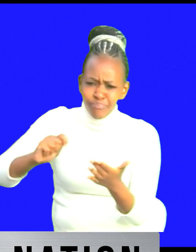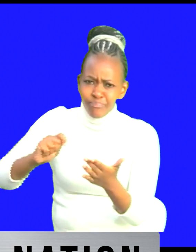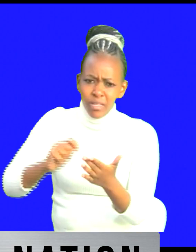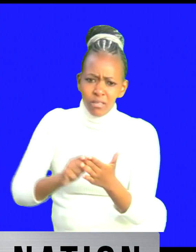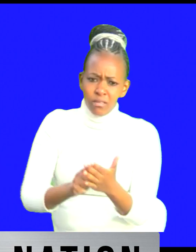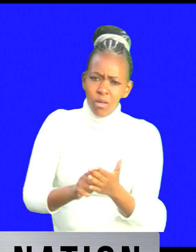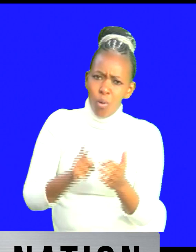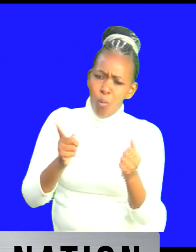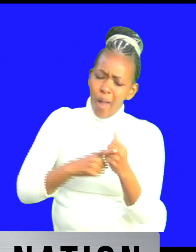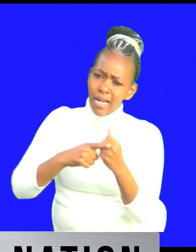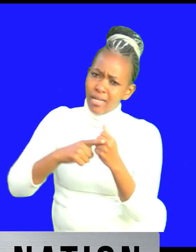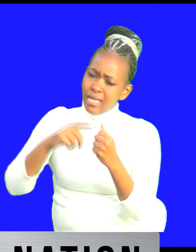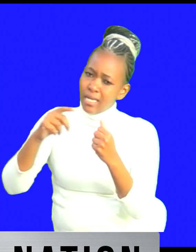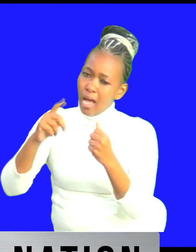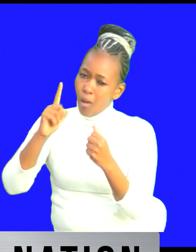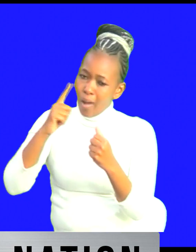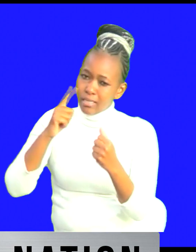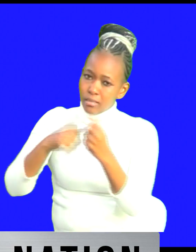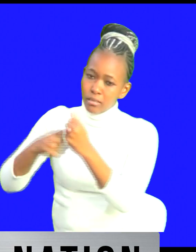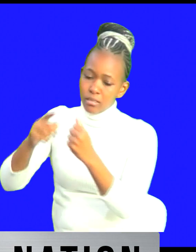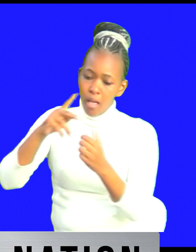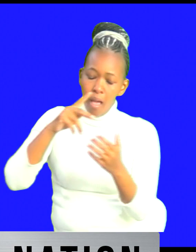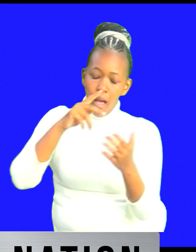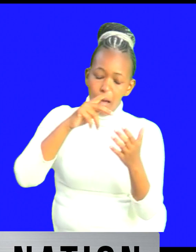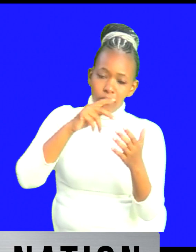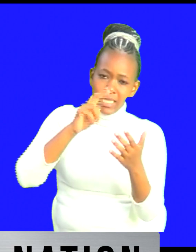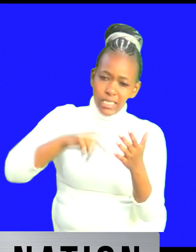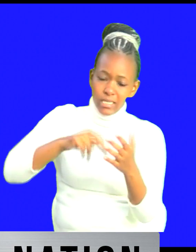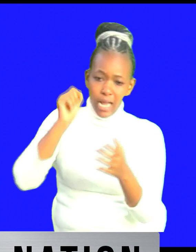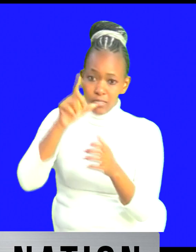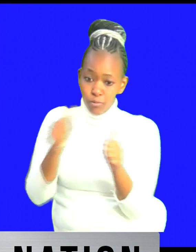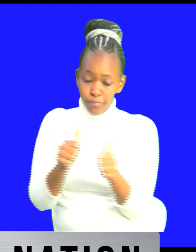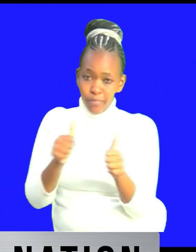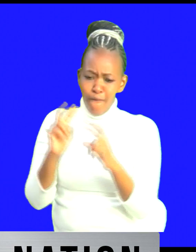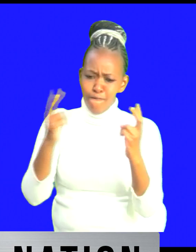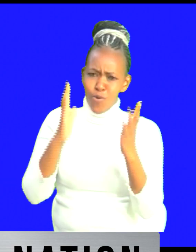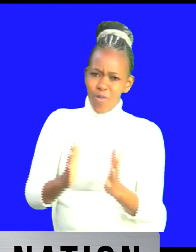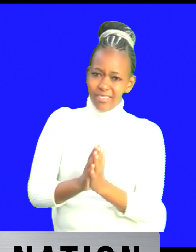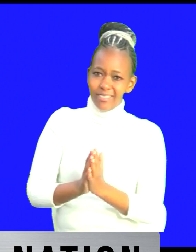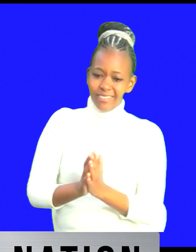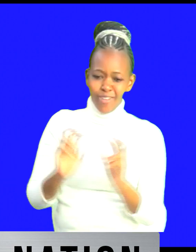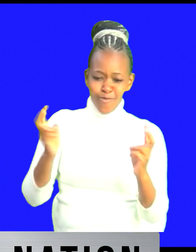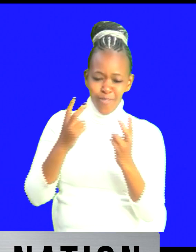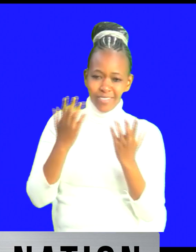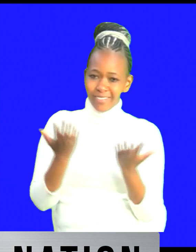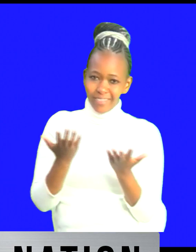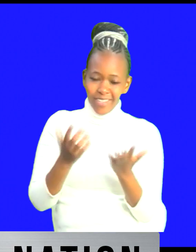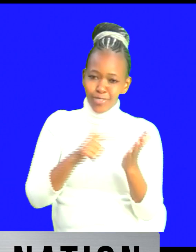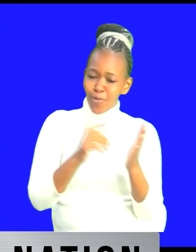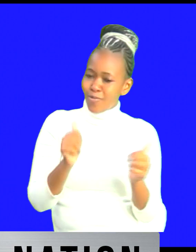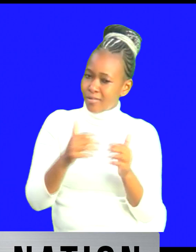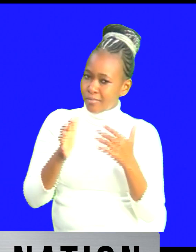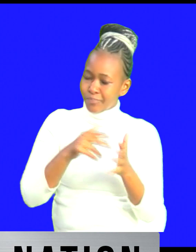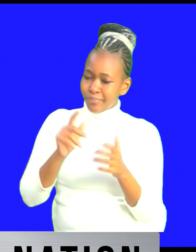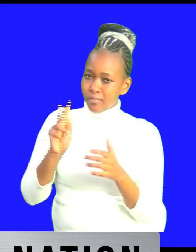pages yes well said viewers you've been watching politics today on science